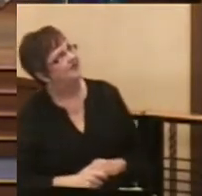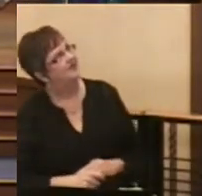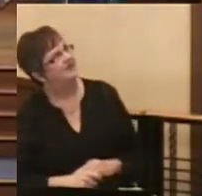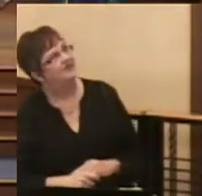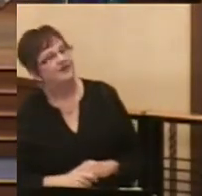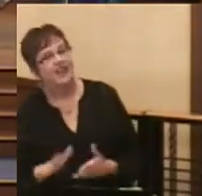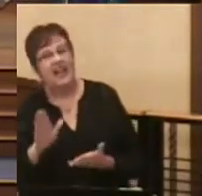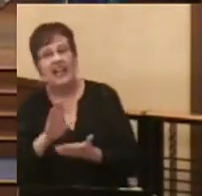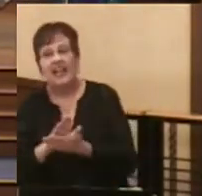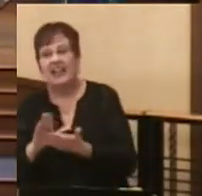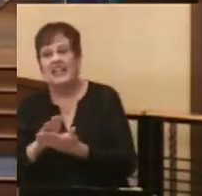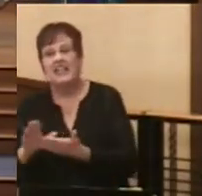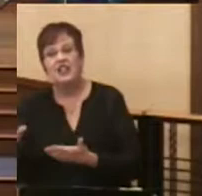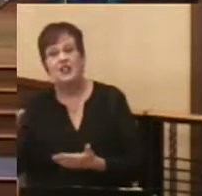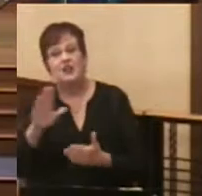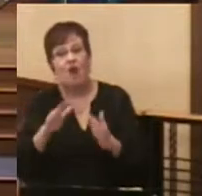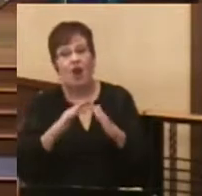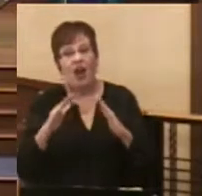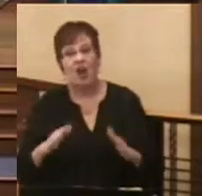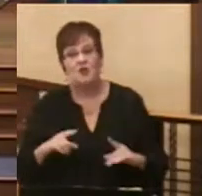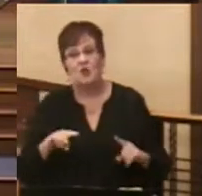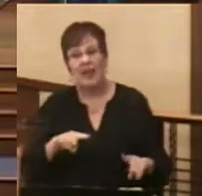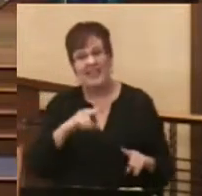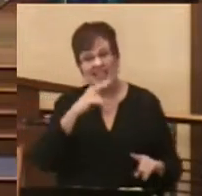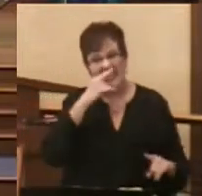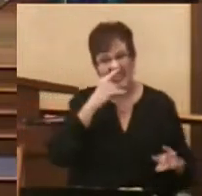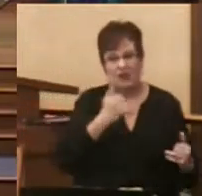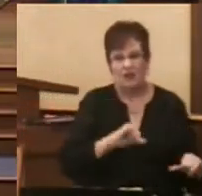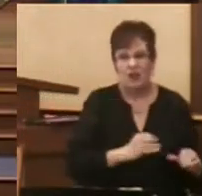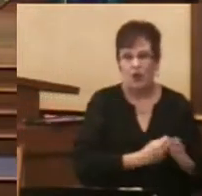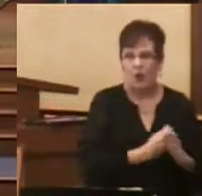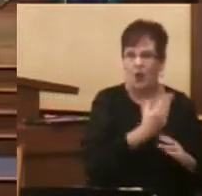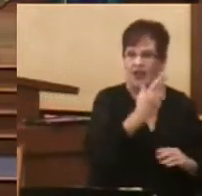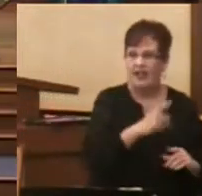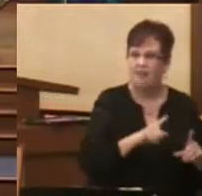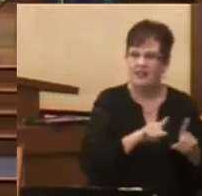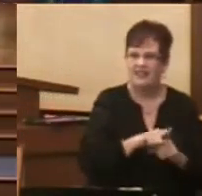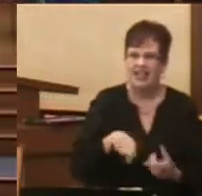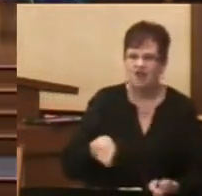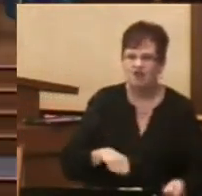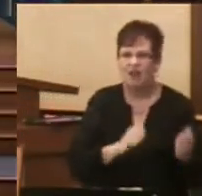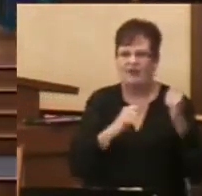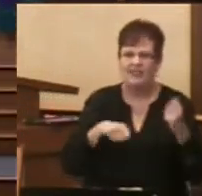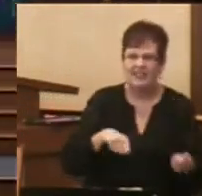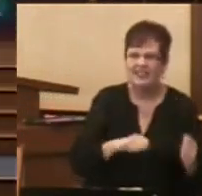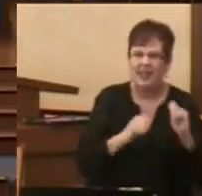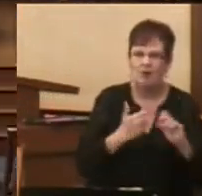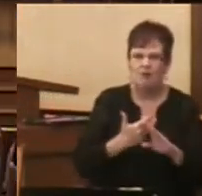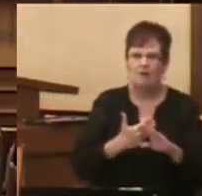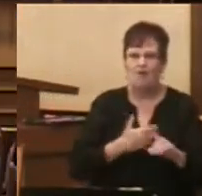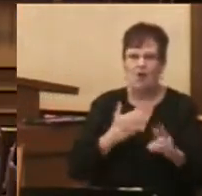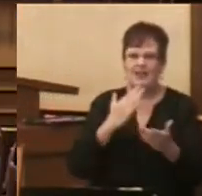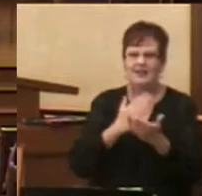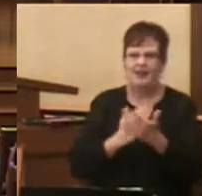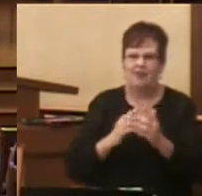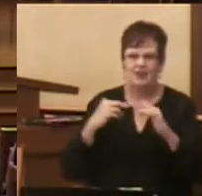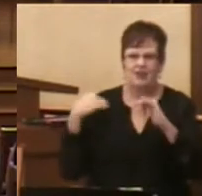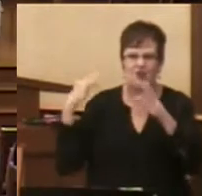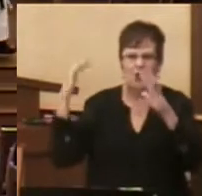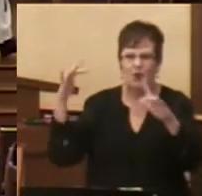Cleaning your house while kids are still growing up is a little bit like shoveling the sidewalk before it stops snowing.